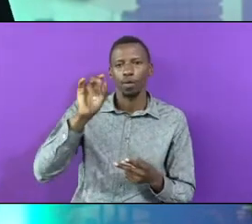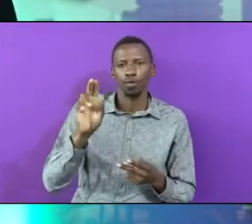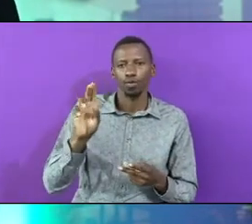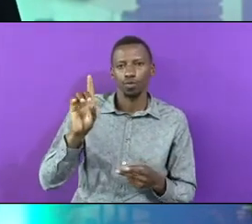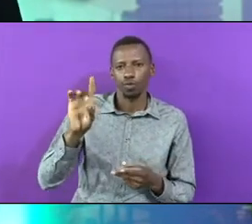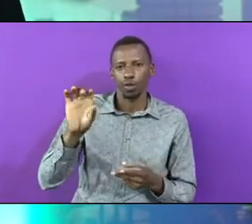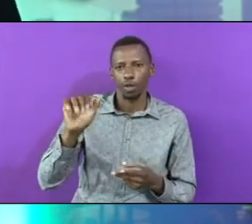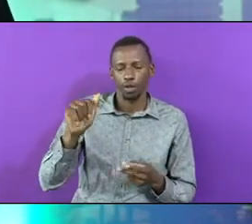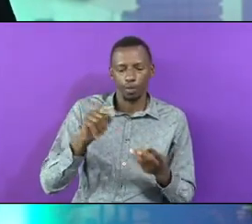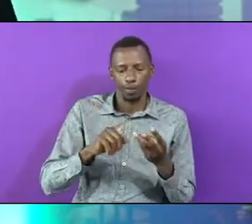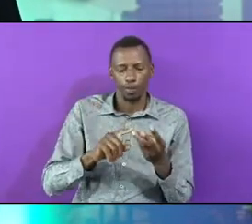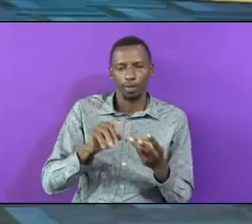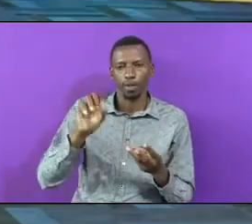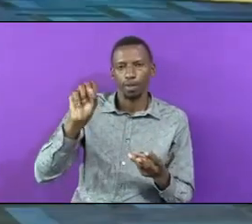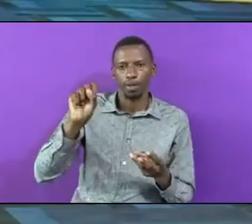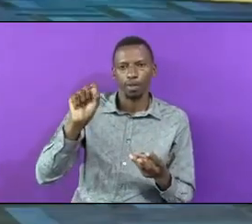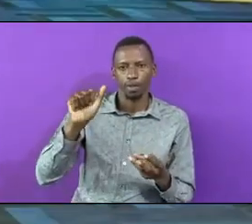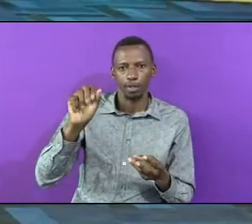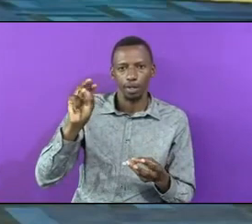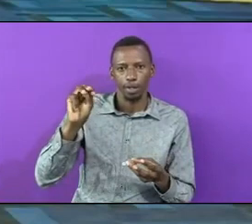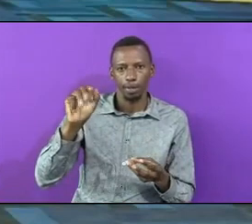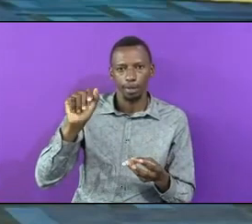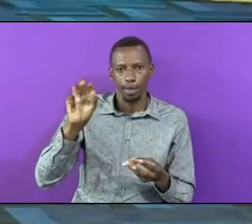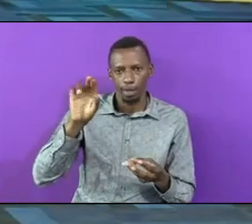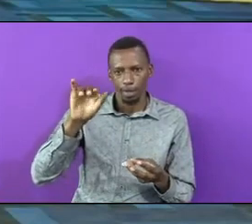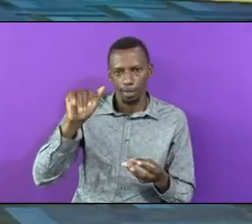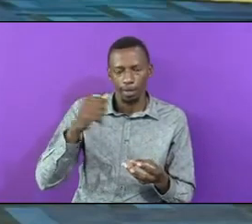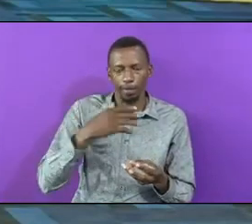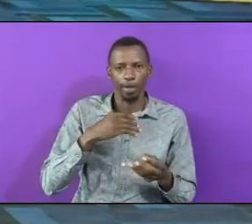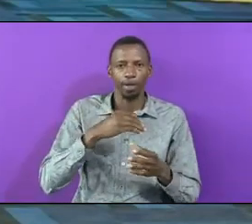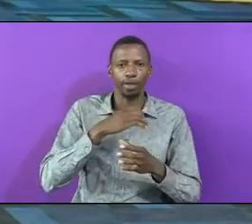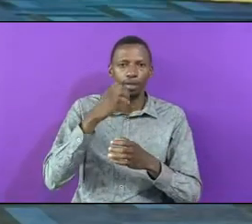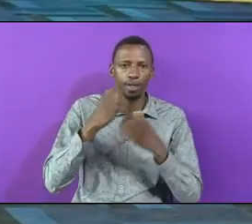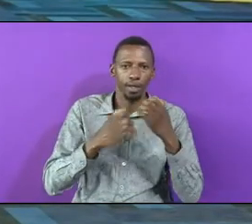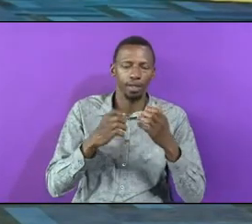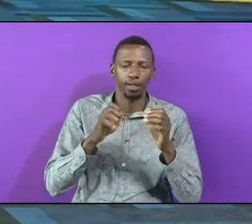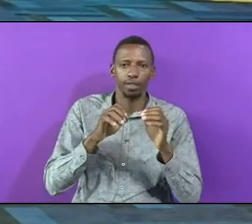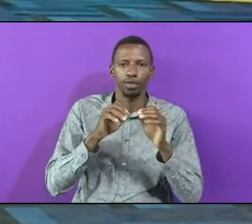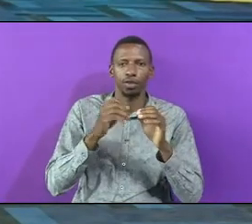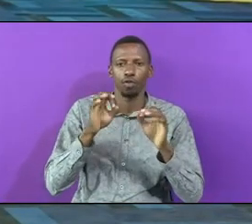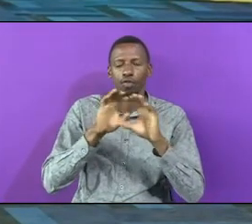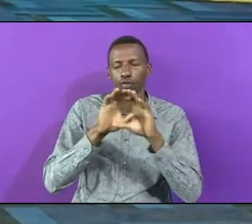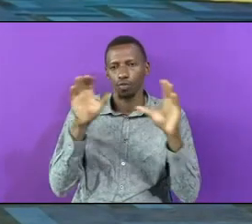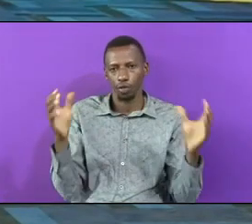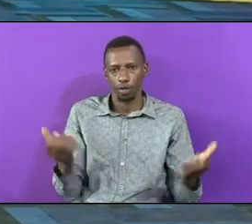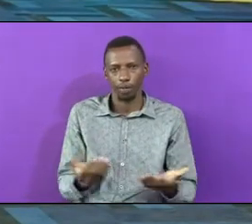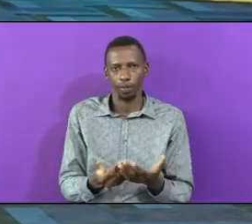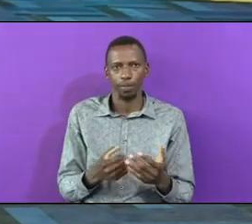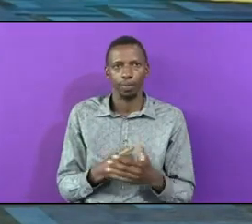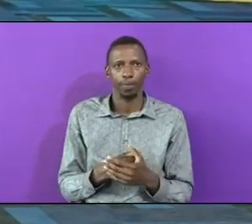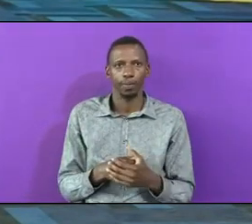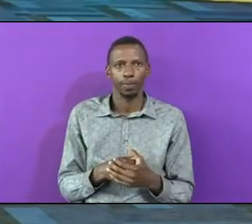Judea Samaria And unto The ends Of the World Of the World